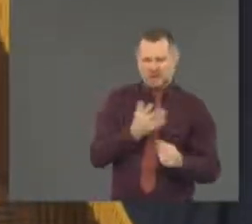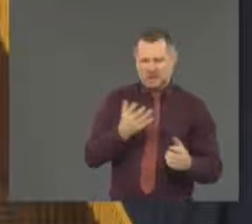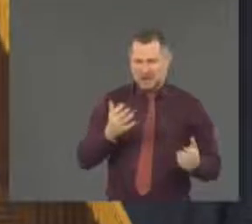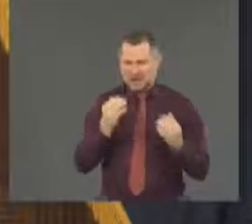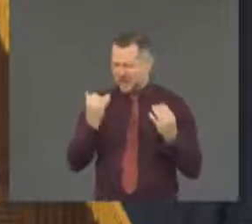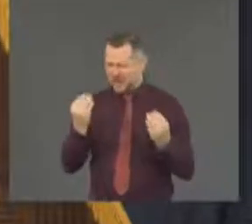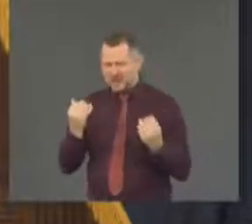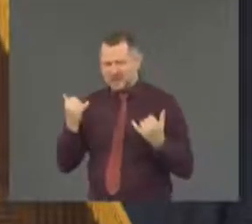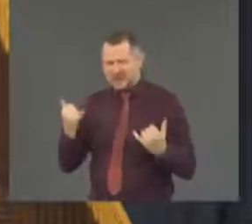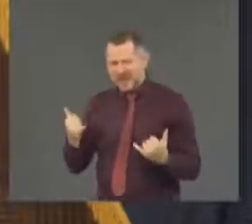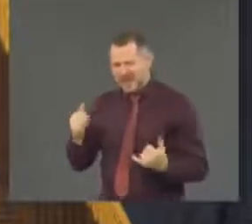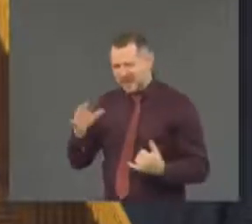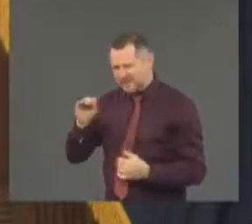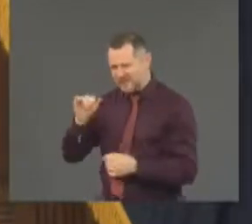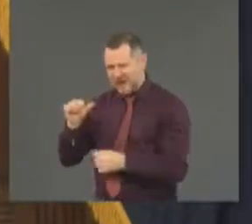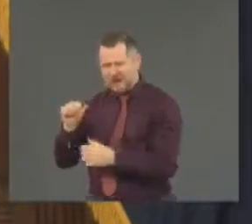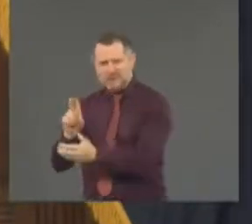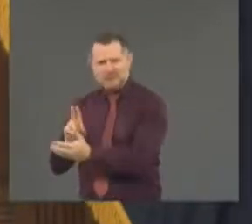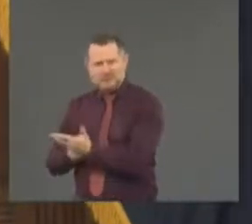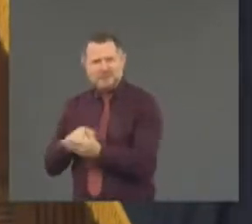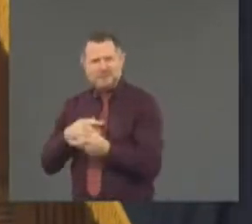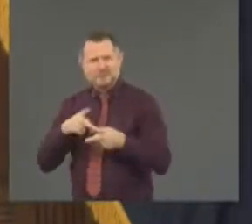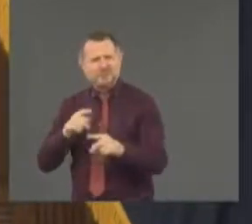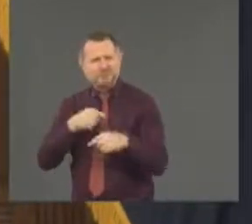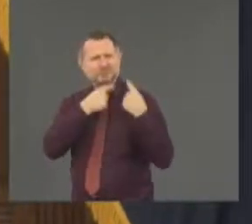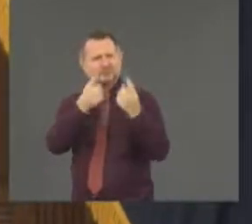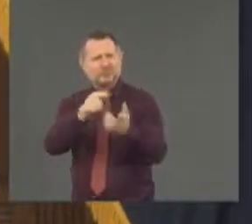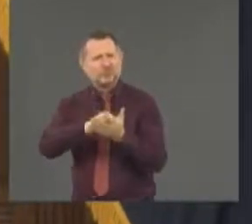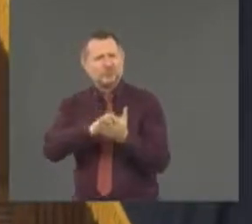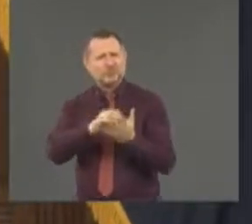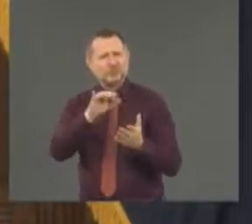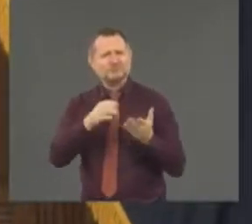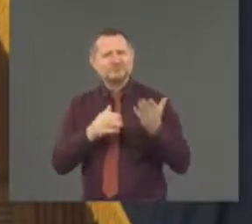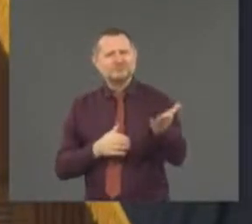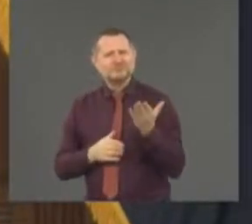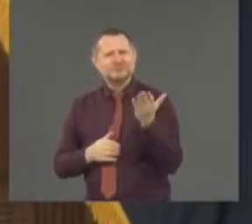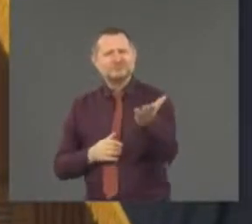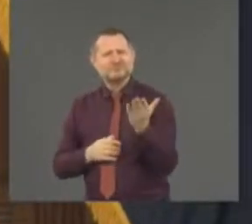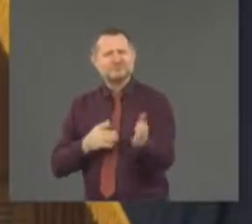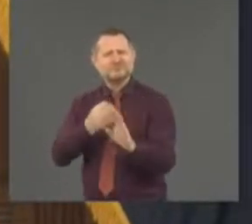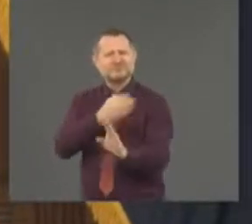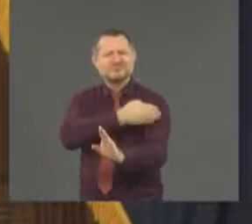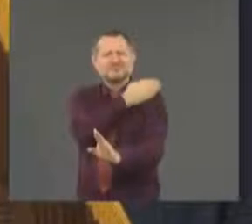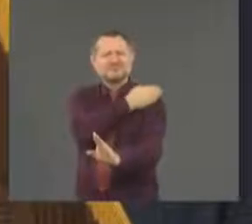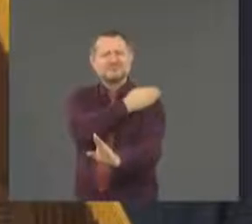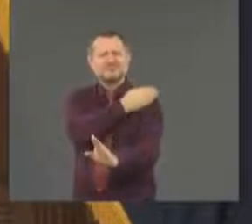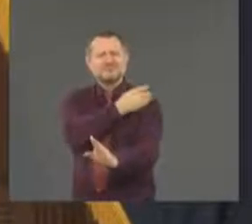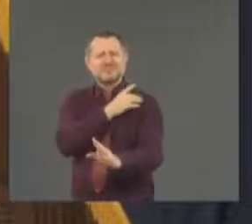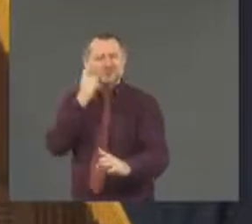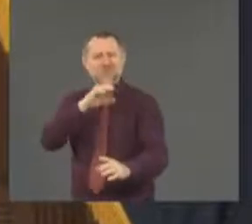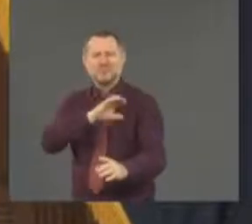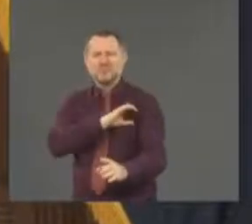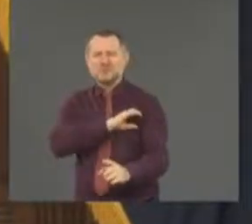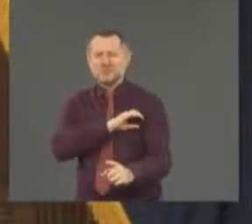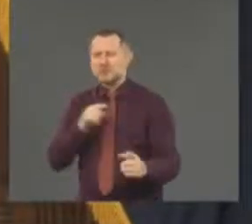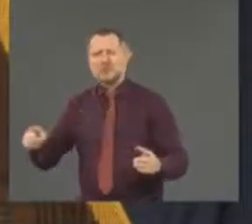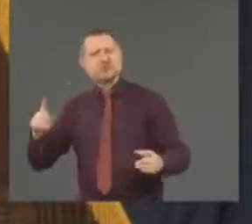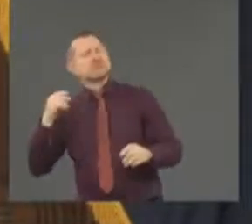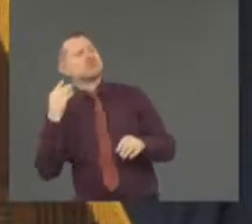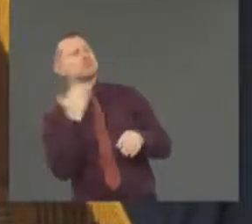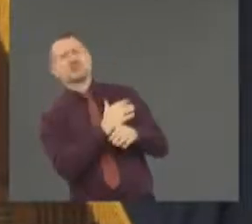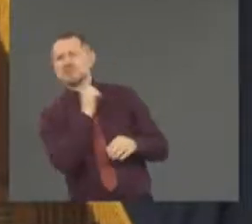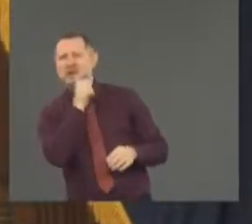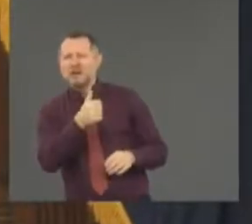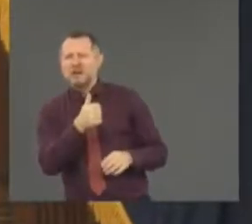Because 50A doesn't stop a locality from releasing the records. That's why New York City did it. New York City